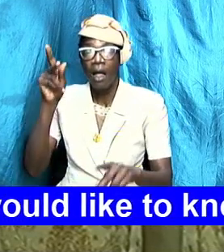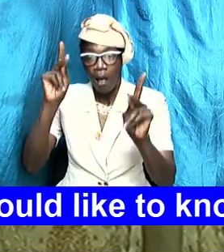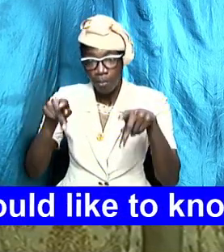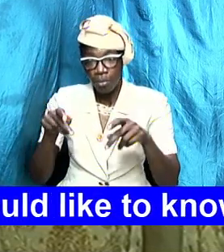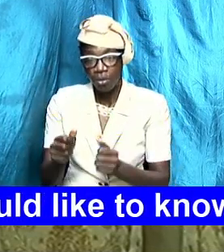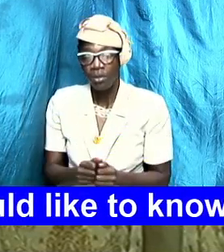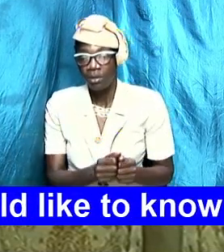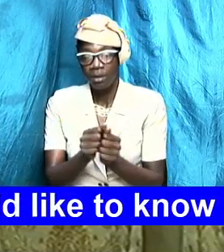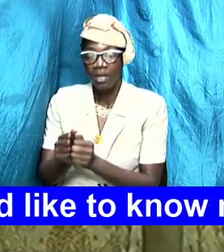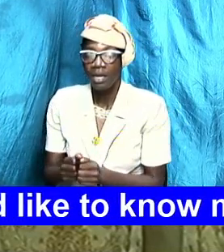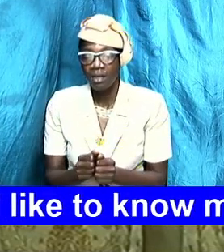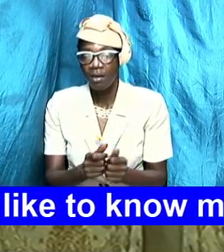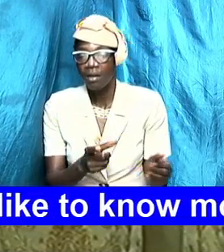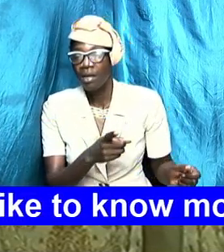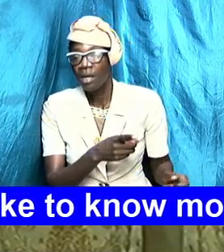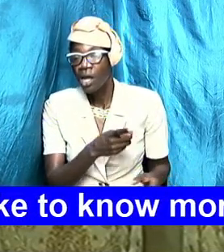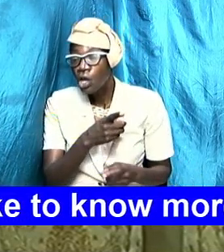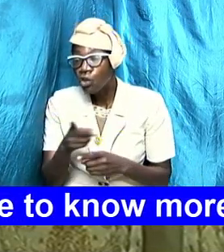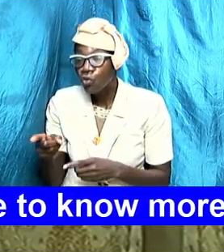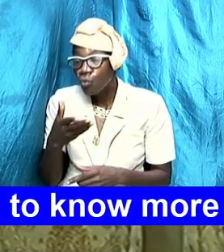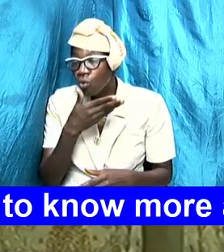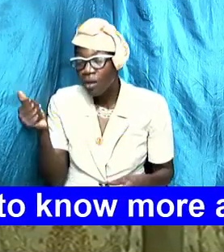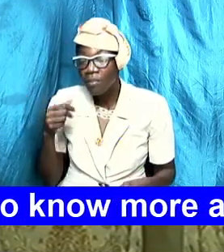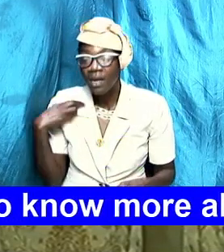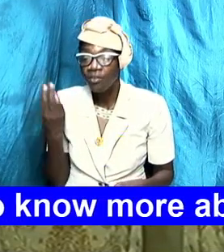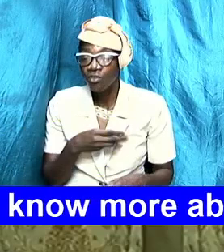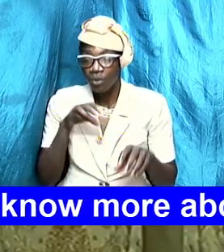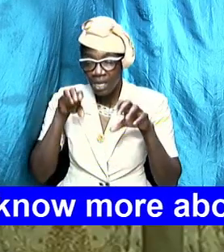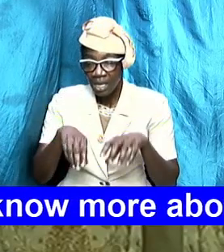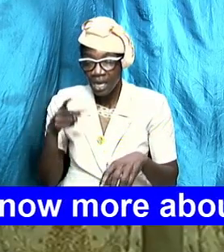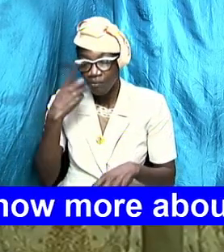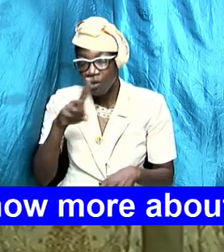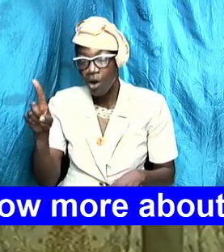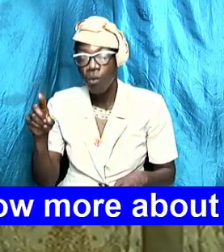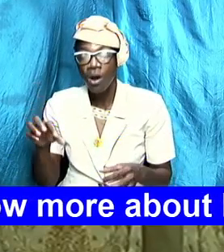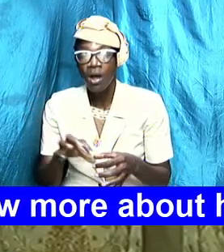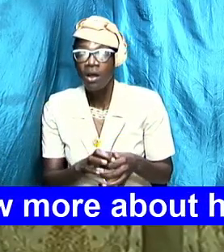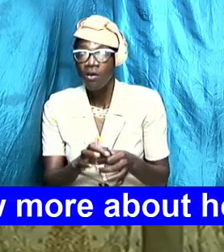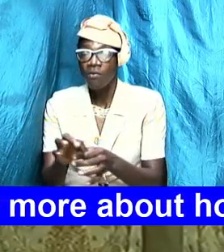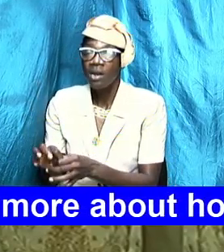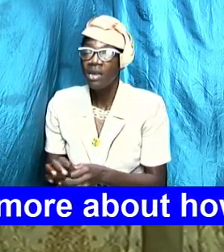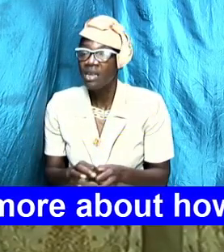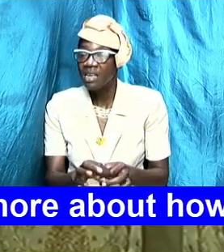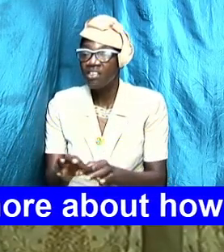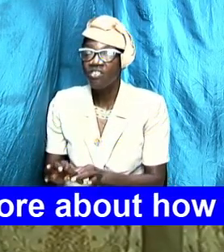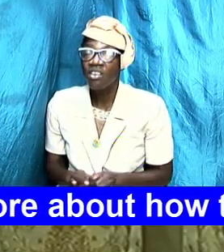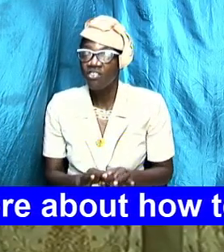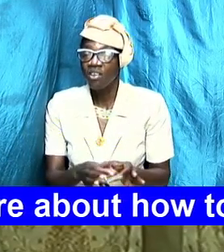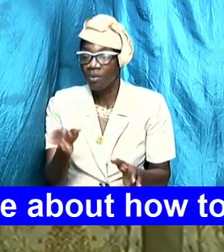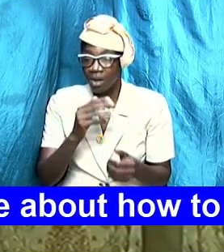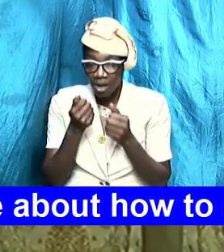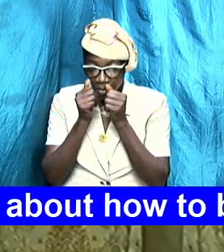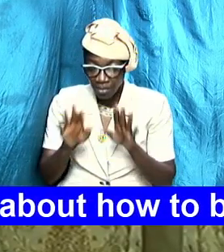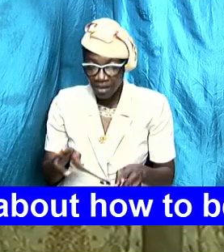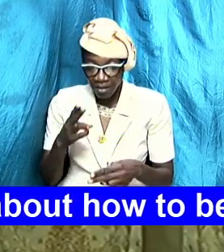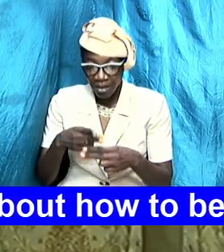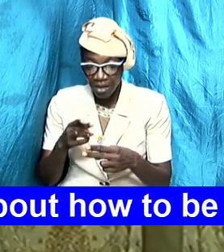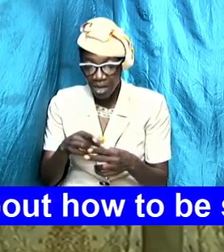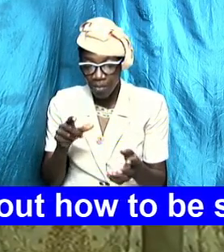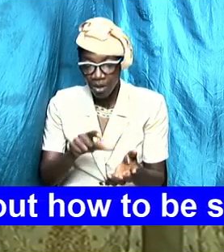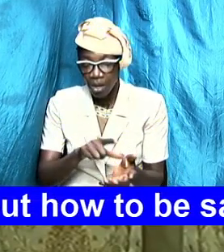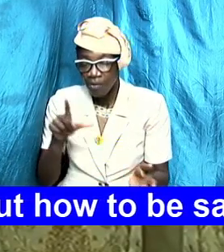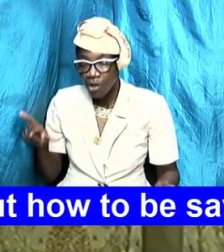do the best we can for our relationship God bless you in the name of the Lord Jesus Christ